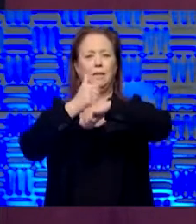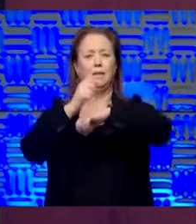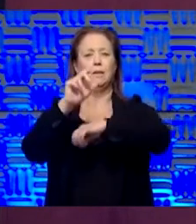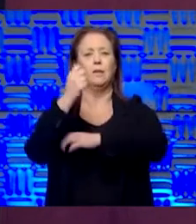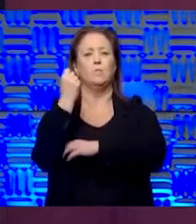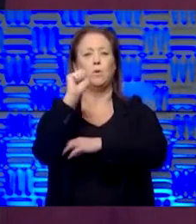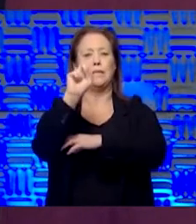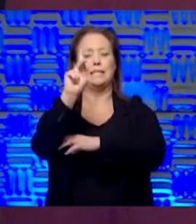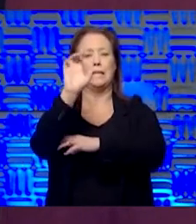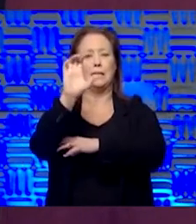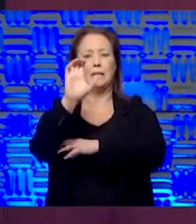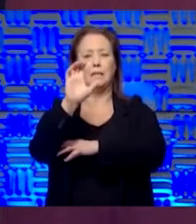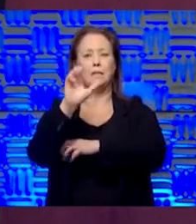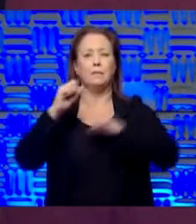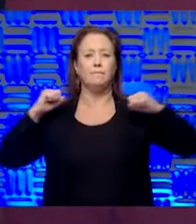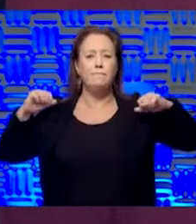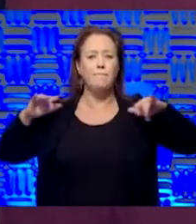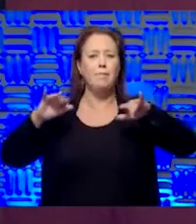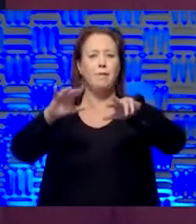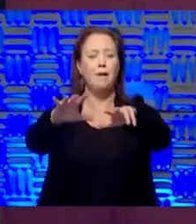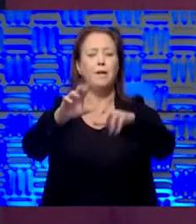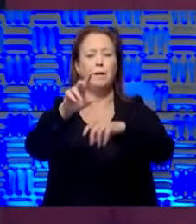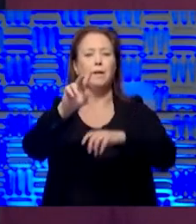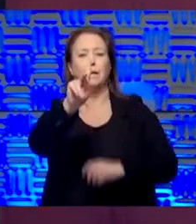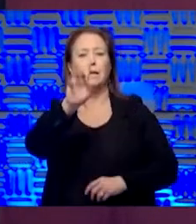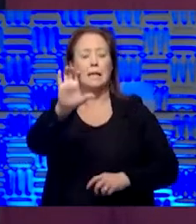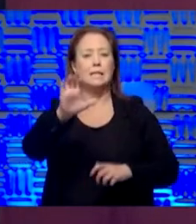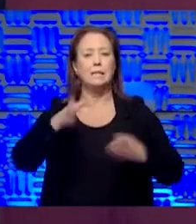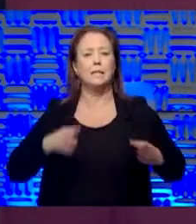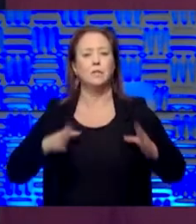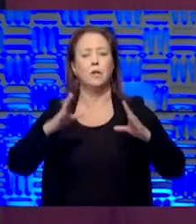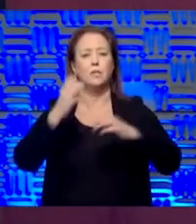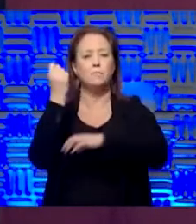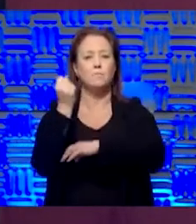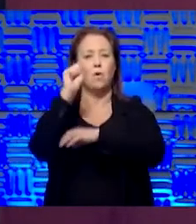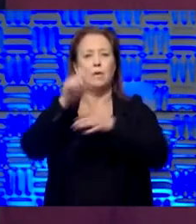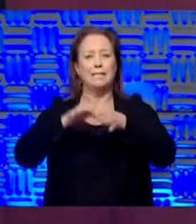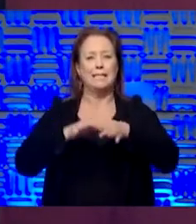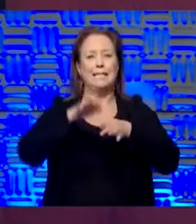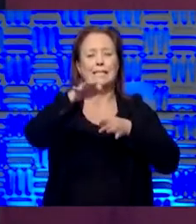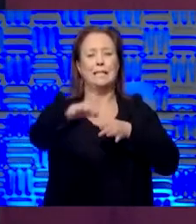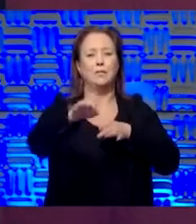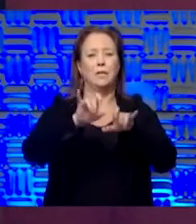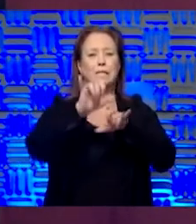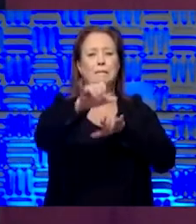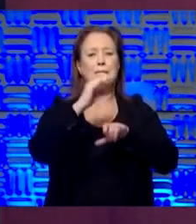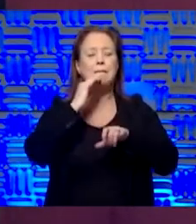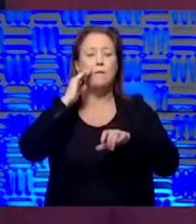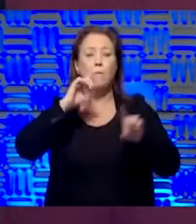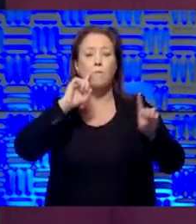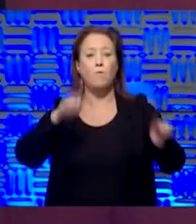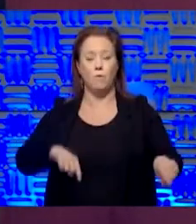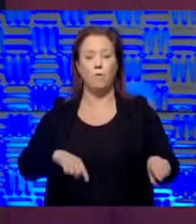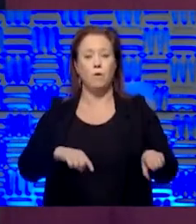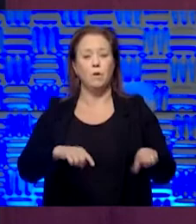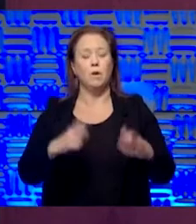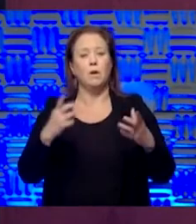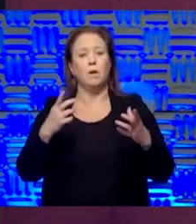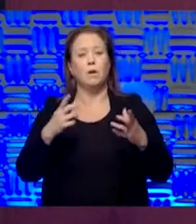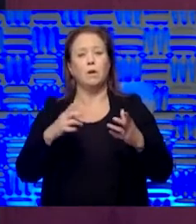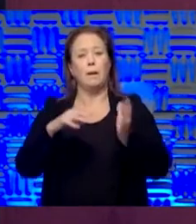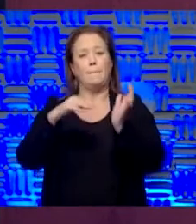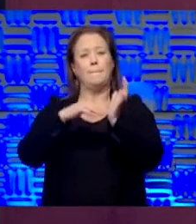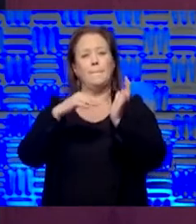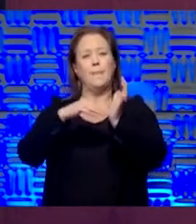plan is to quote, flood the streets of Kansas City to protest the extension of the stay at home order. So what are the